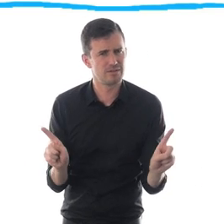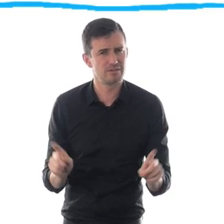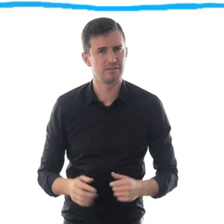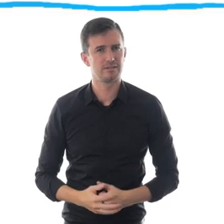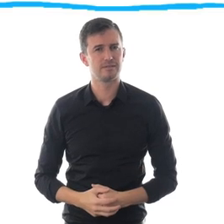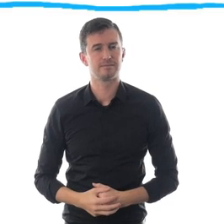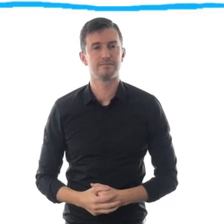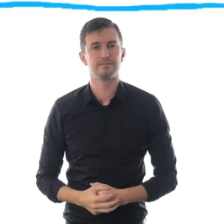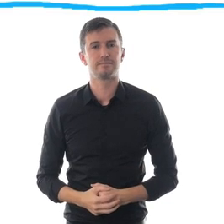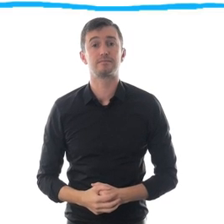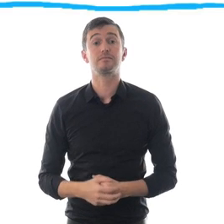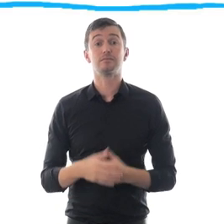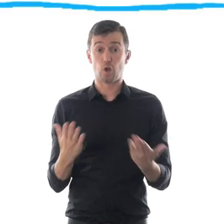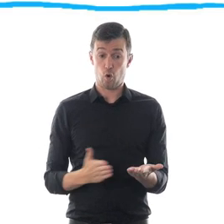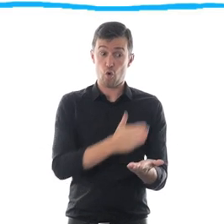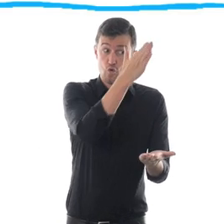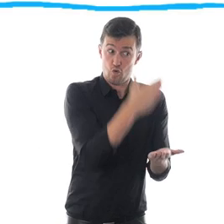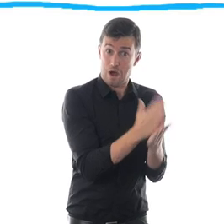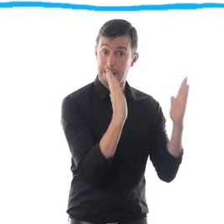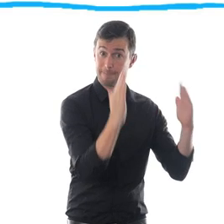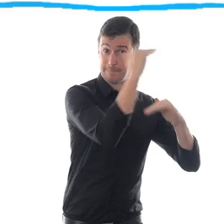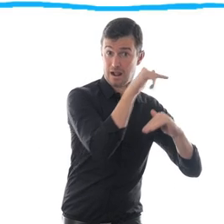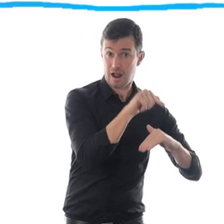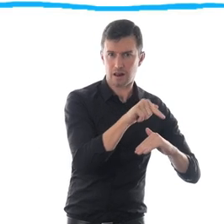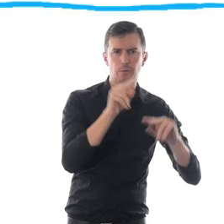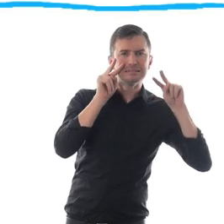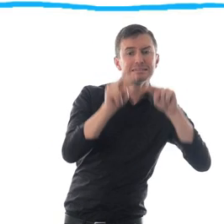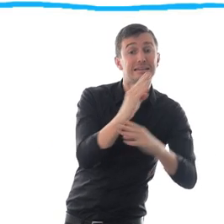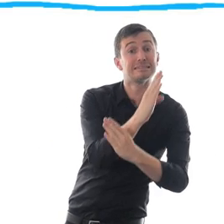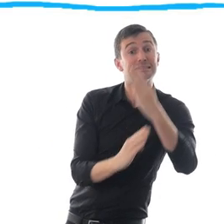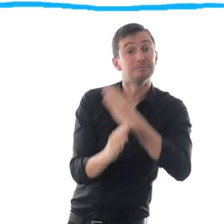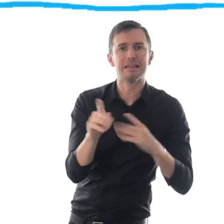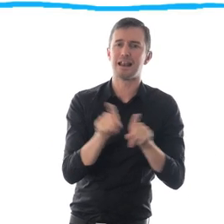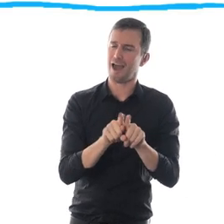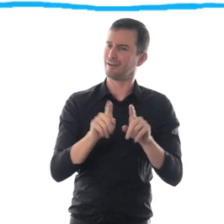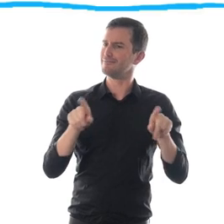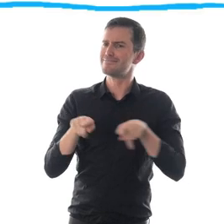Through the rights-based model, we see disabilities as a part of human diversity.